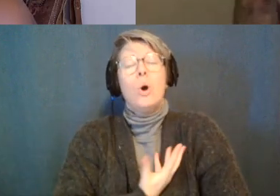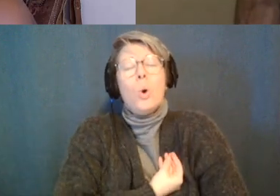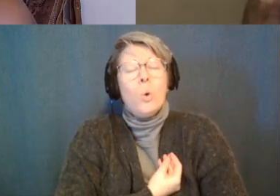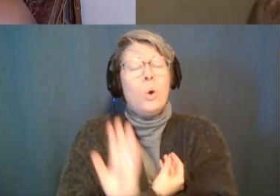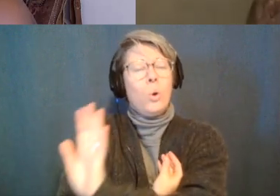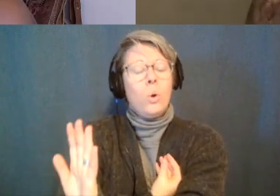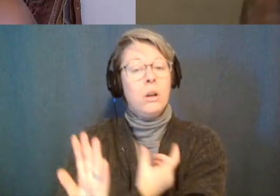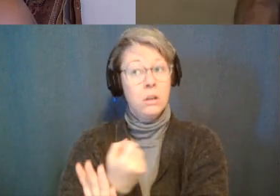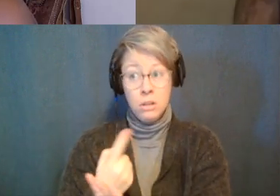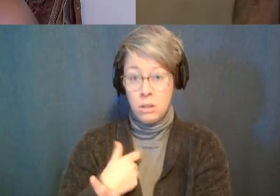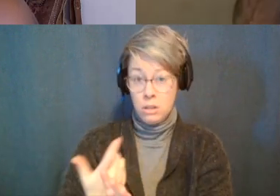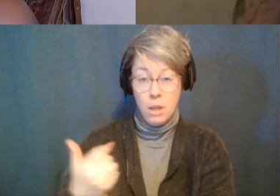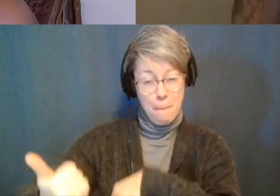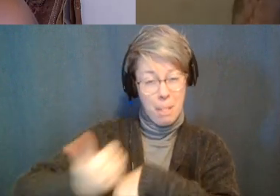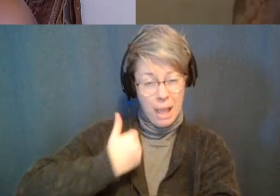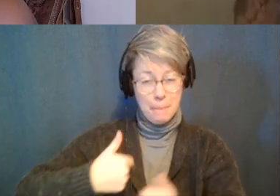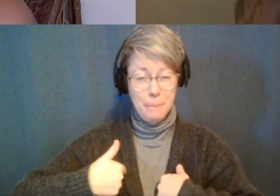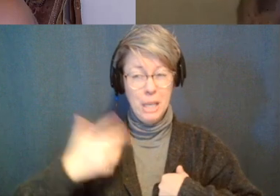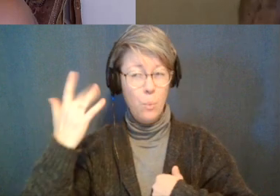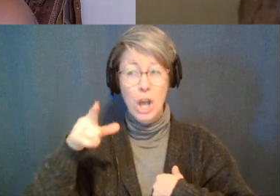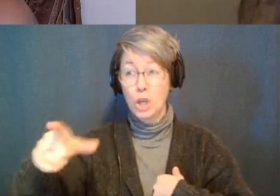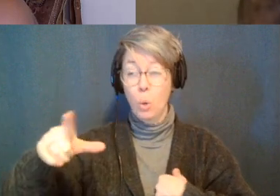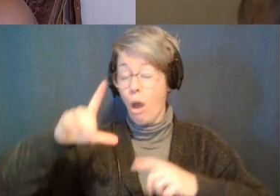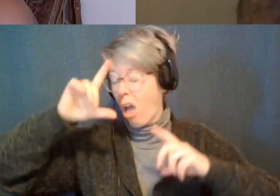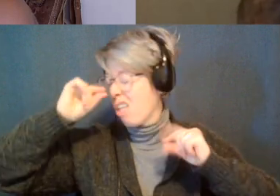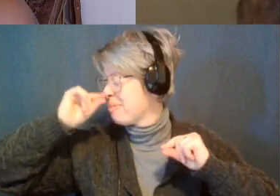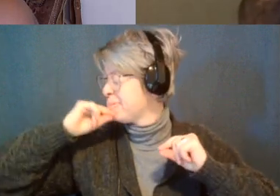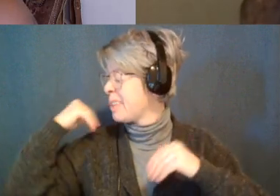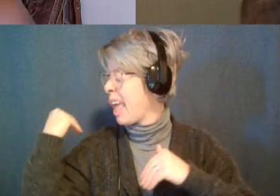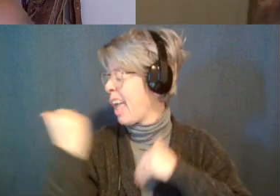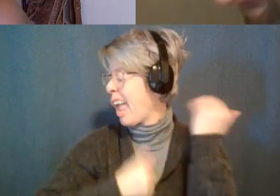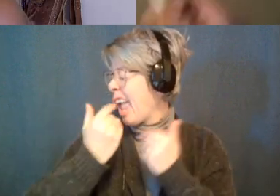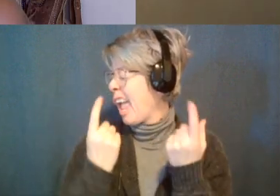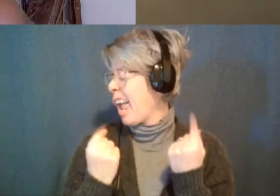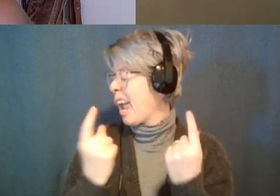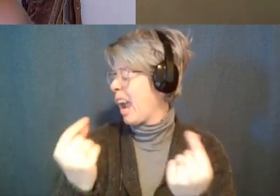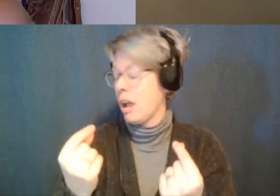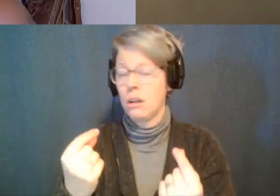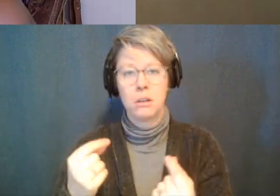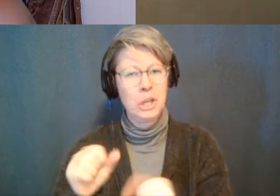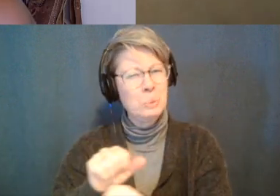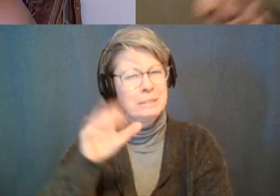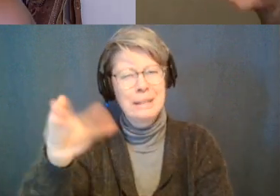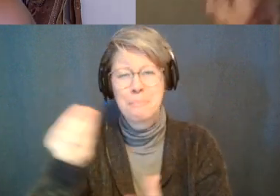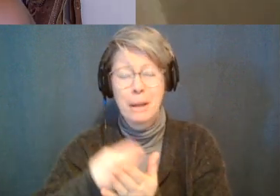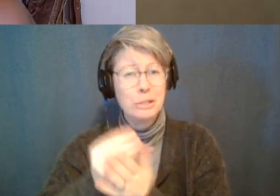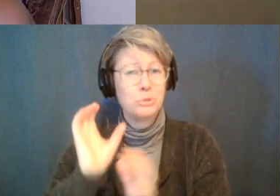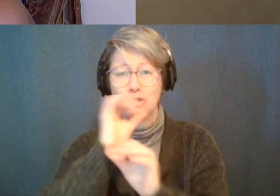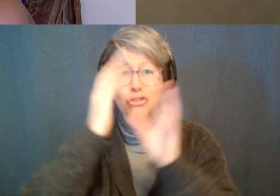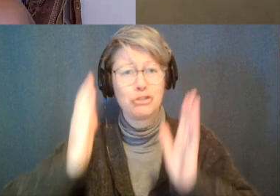don't be coming to me because your third eye is so fucking closed that you like wire transferred to like